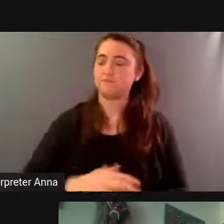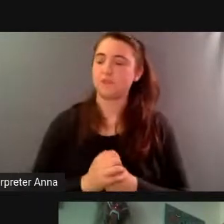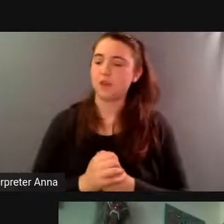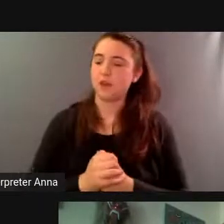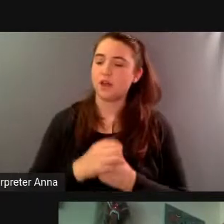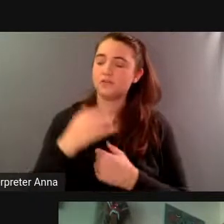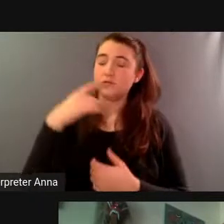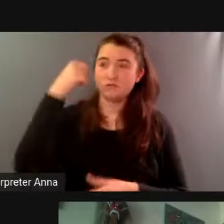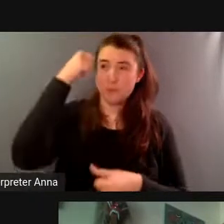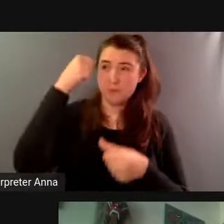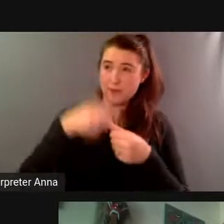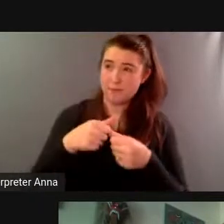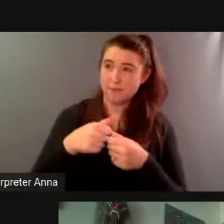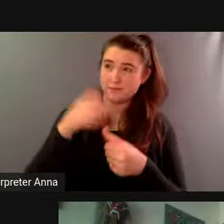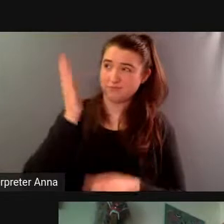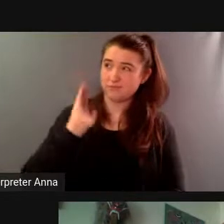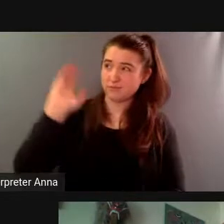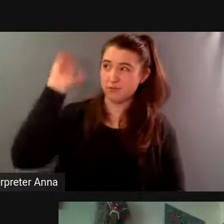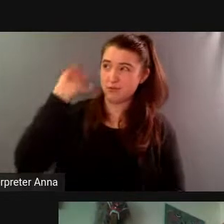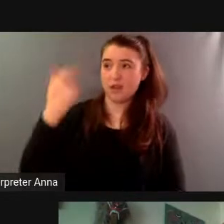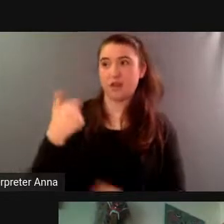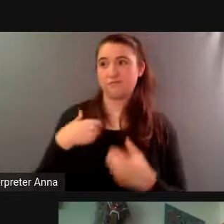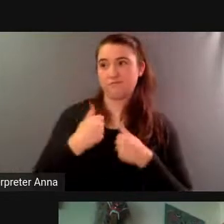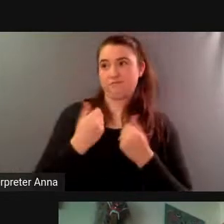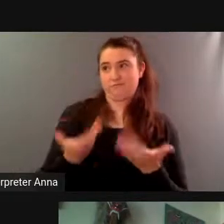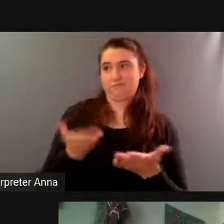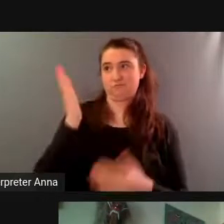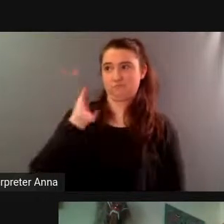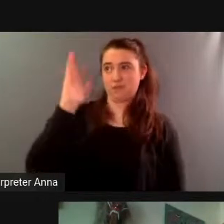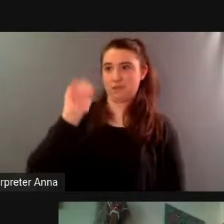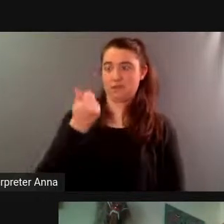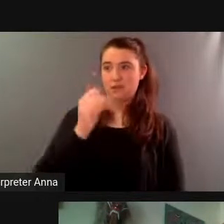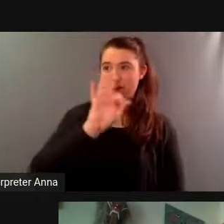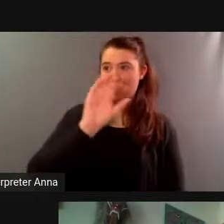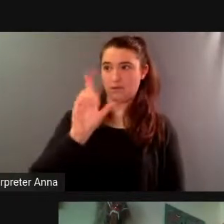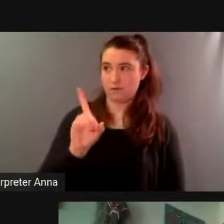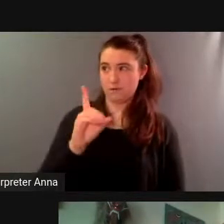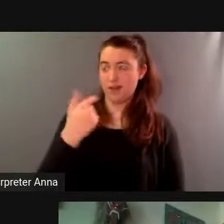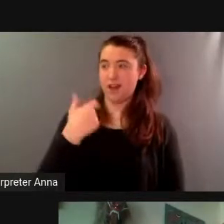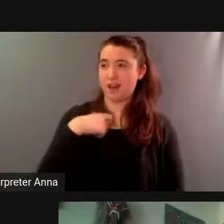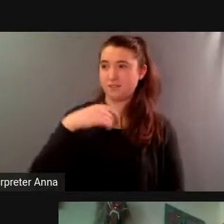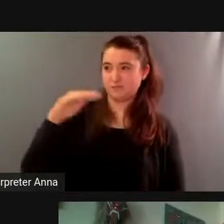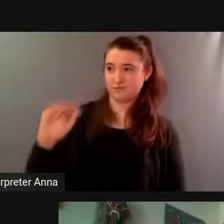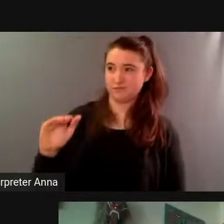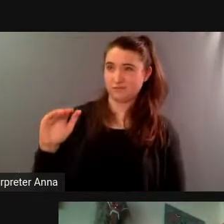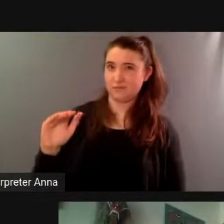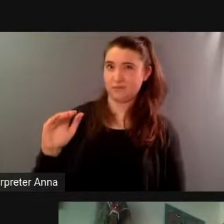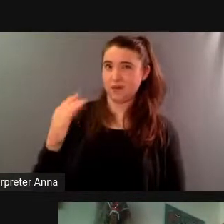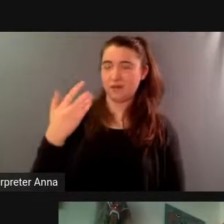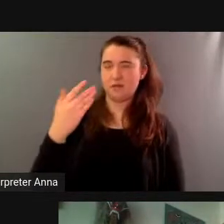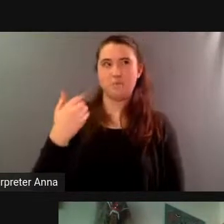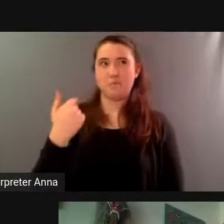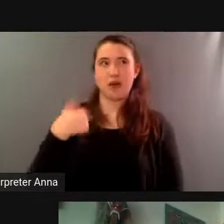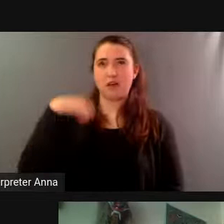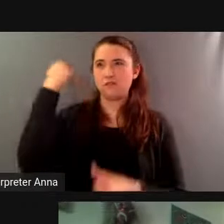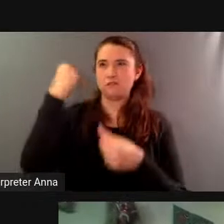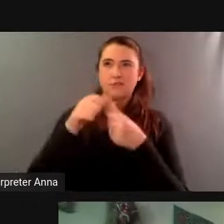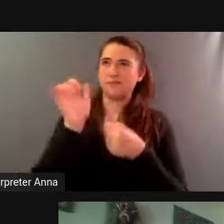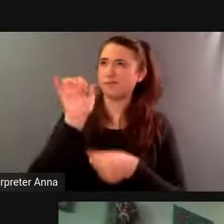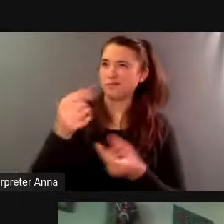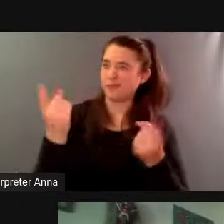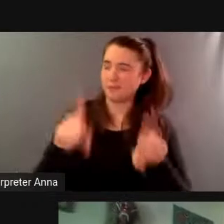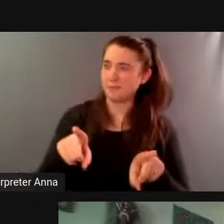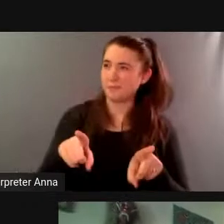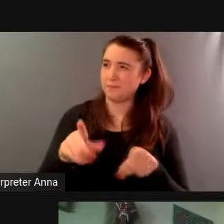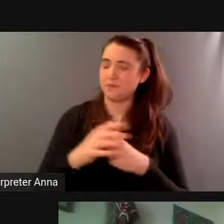have to admit i mean i was a child in the 90s other than biodome i i really don't remember this at all um and so